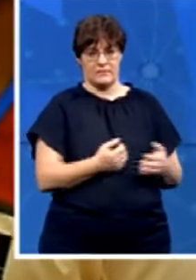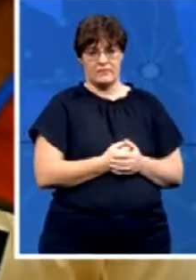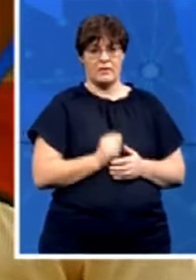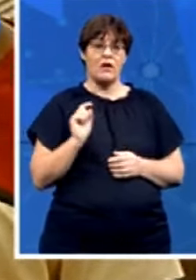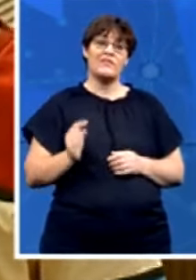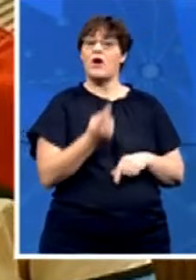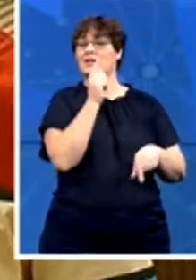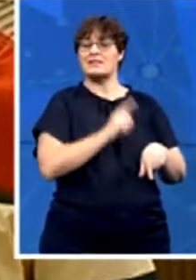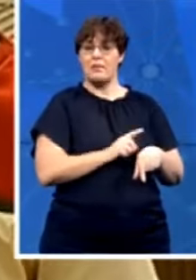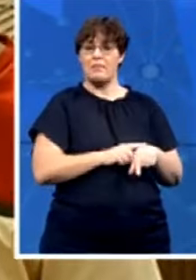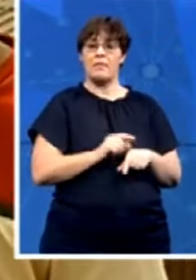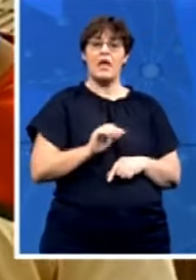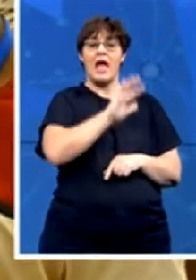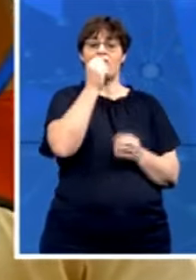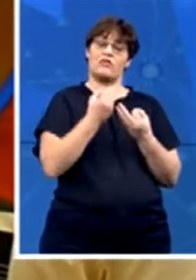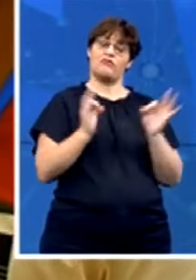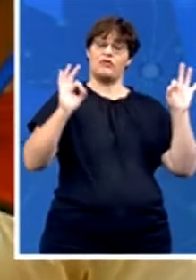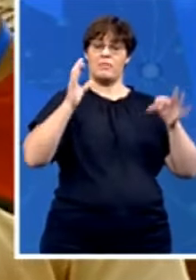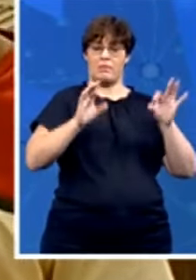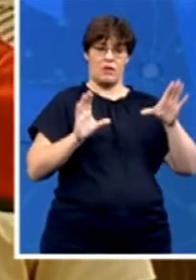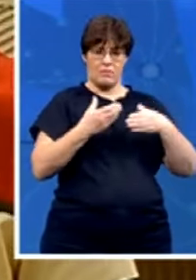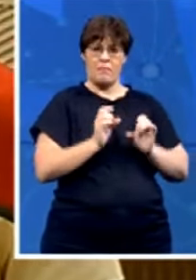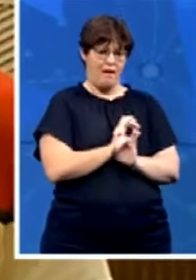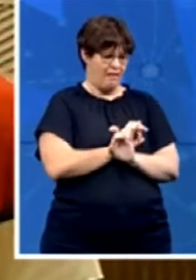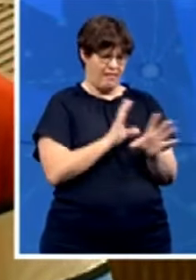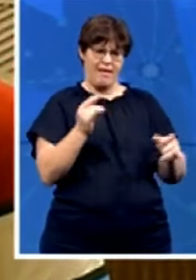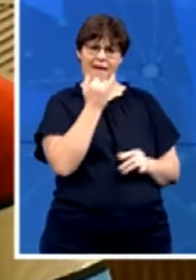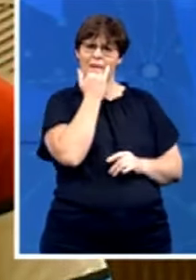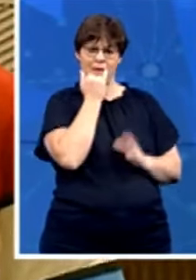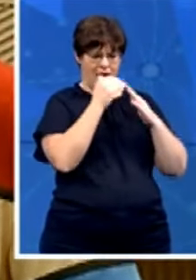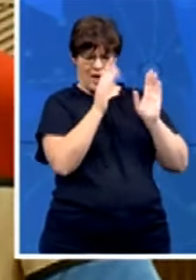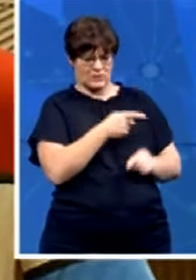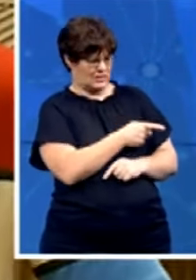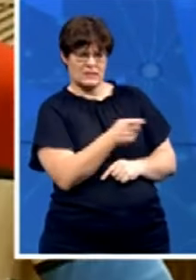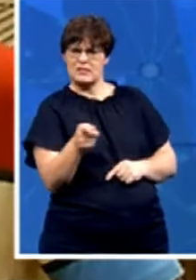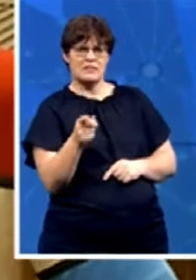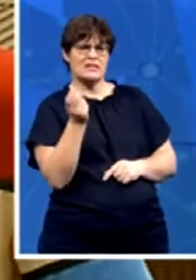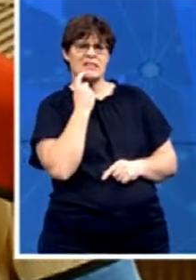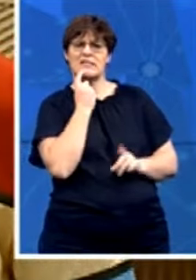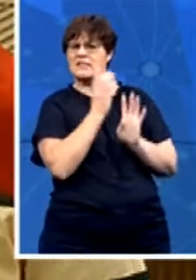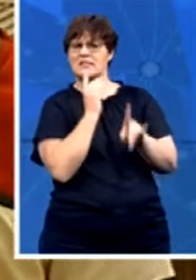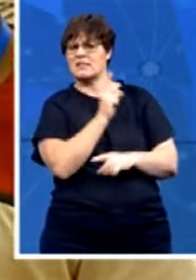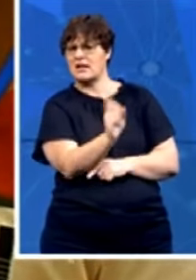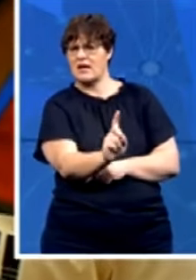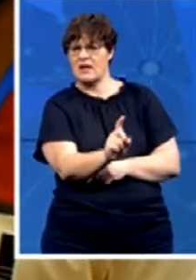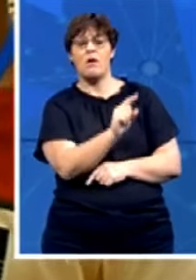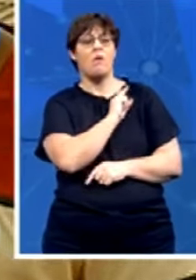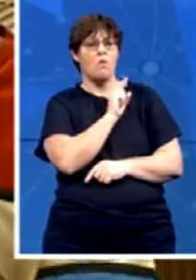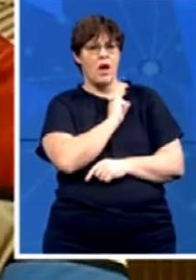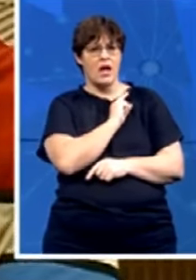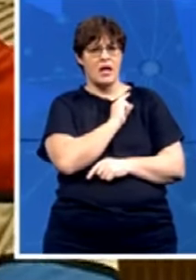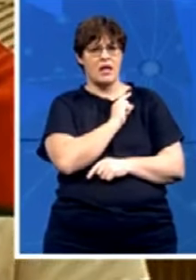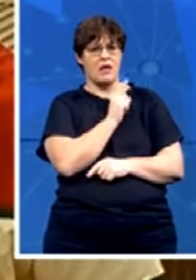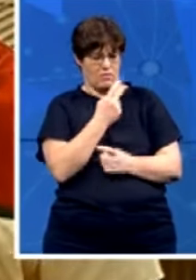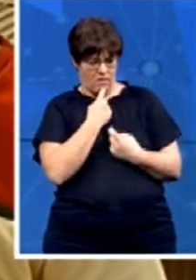party I was not clearly happy about the housing scandal for that cheque and I was not happy because I tried to launch the complaint and ask the price from the